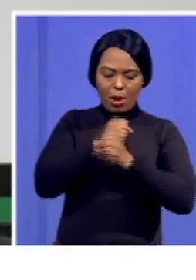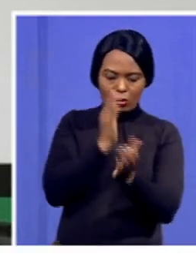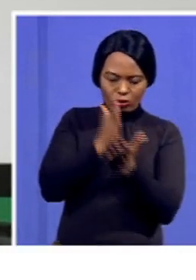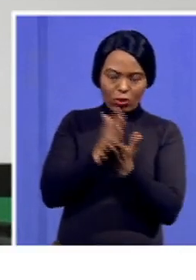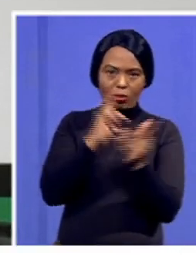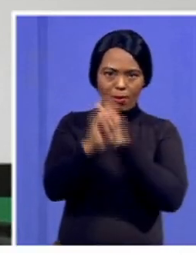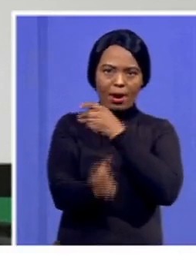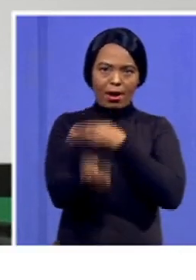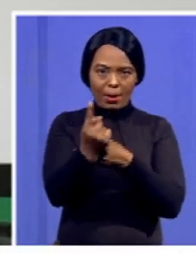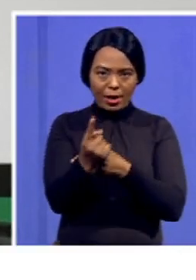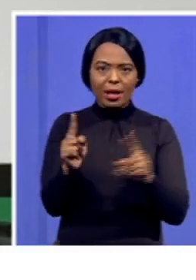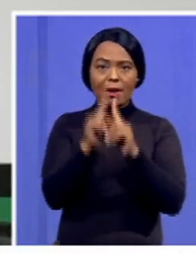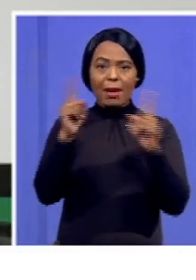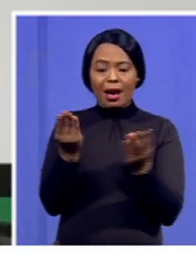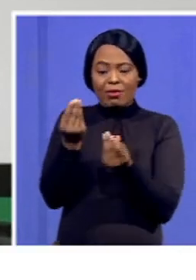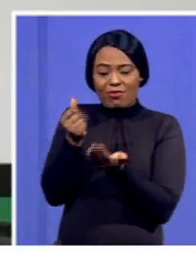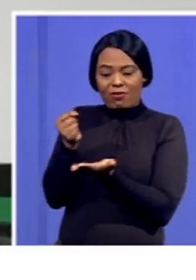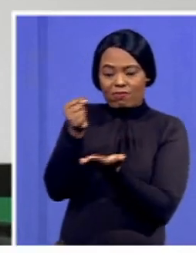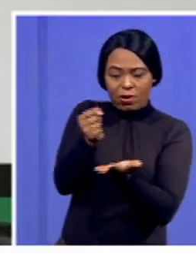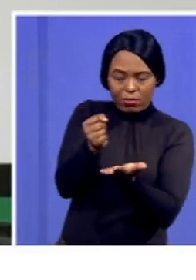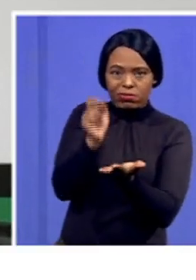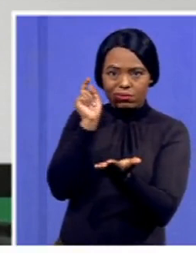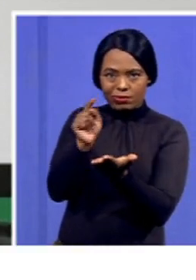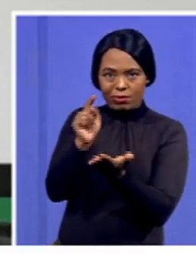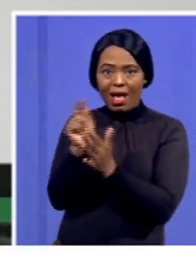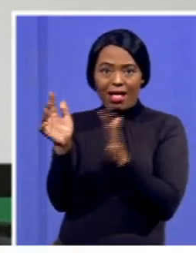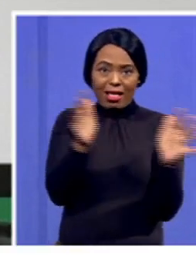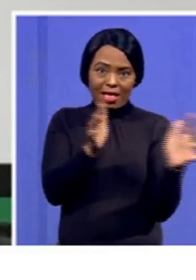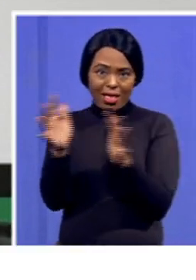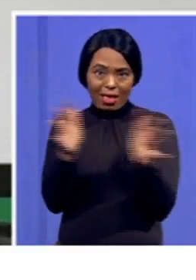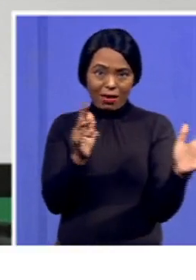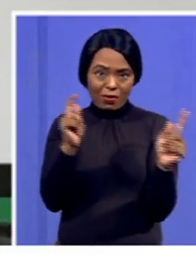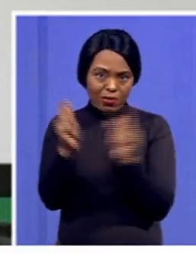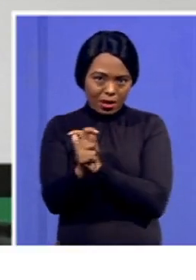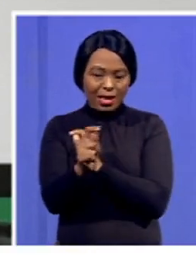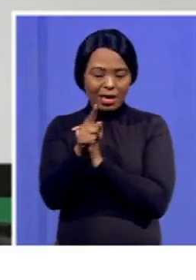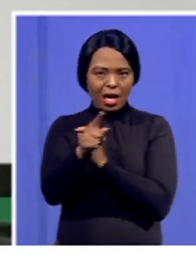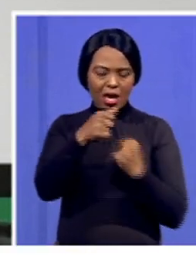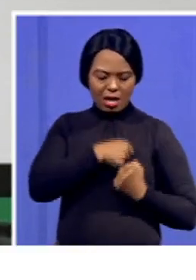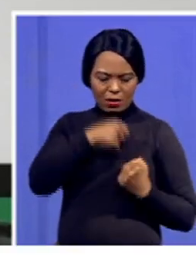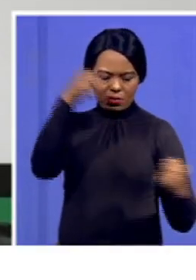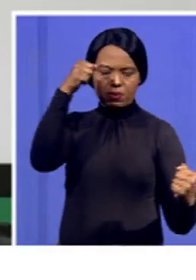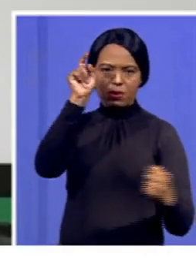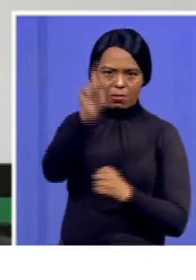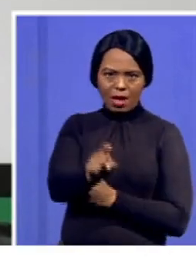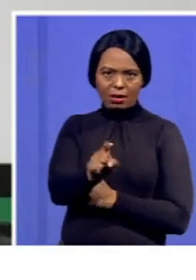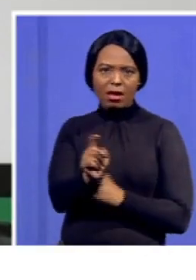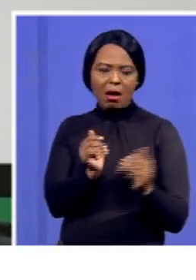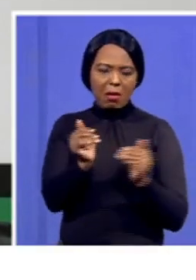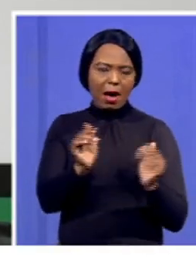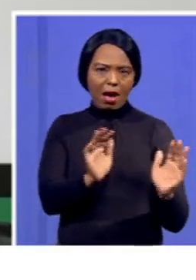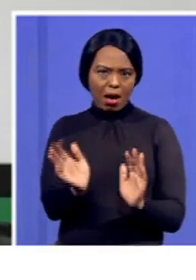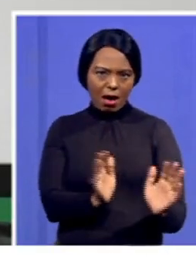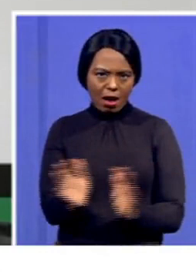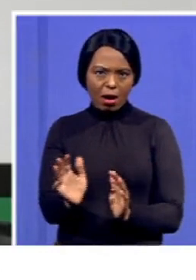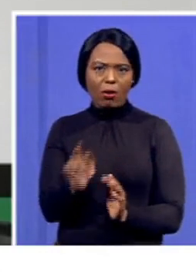But when we talk about funding for climate change, we are saying it must be transparent in terms of the conditions. It must not